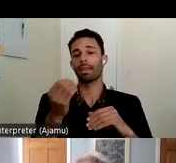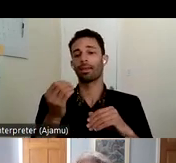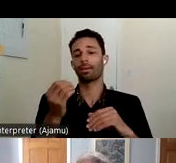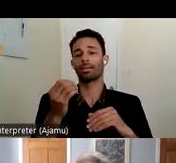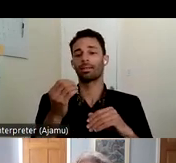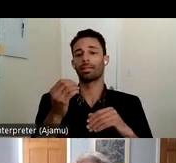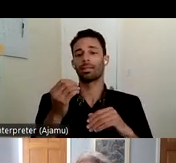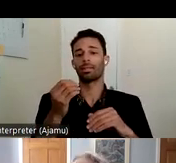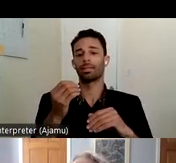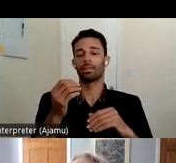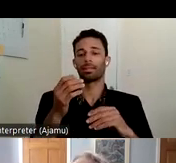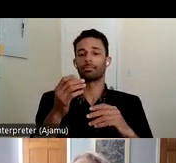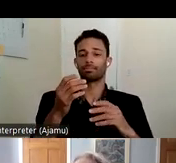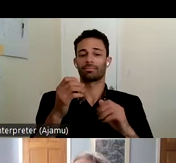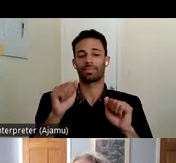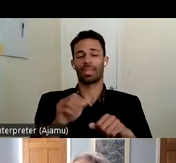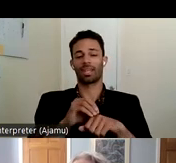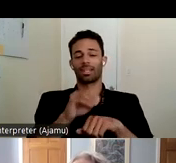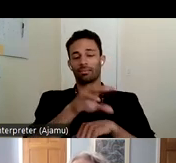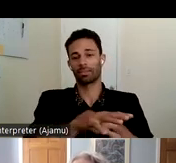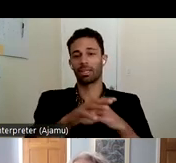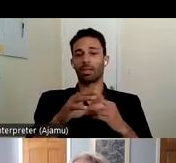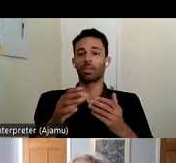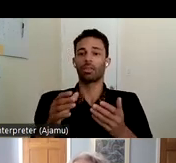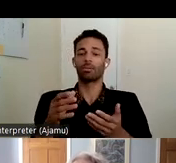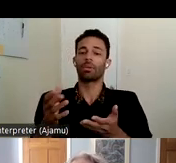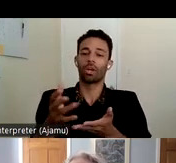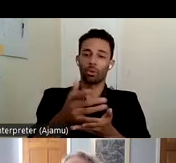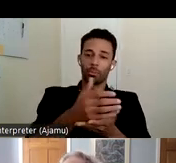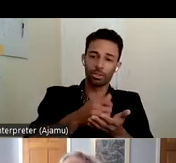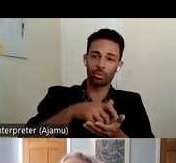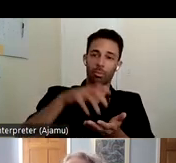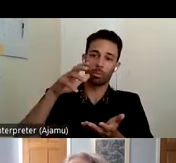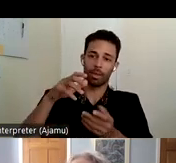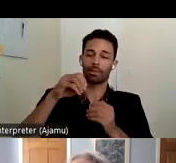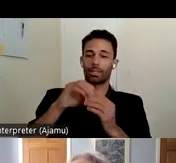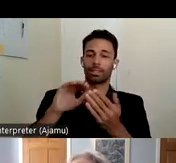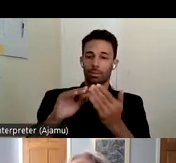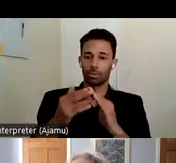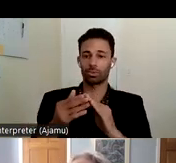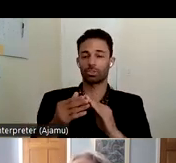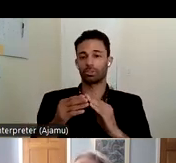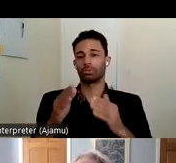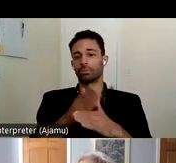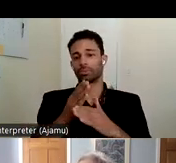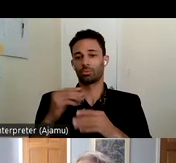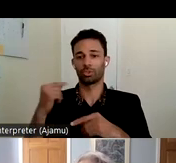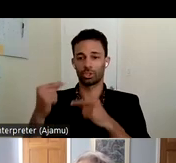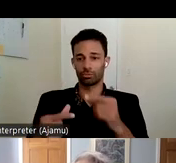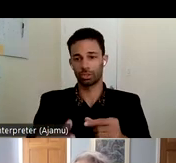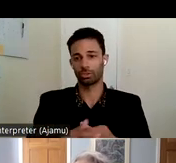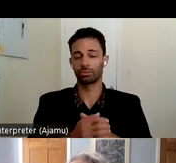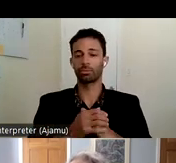wealth within communities and over generations we devote a lot of attention in the blueprint and in our